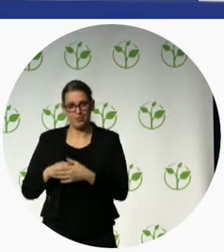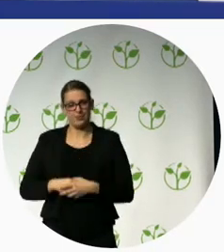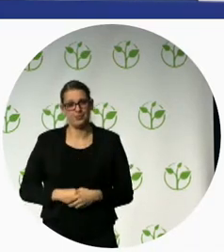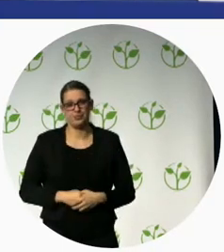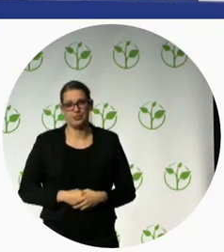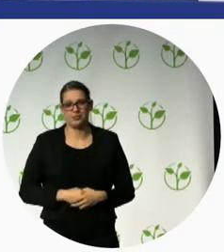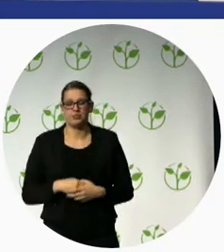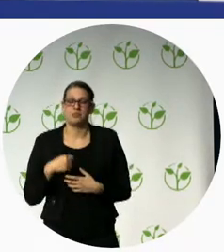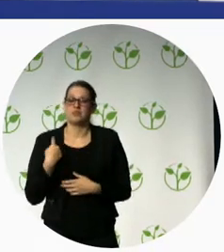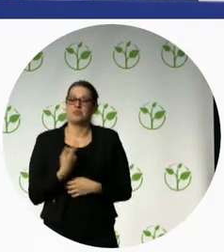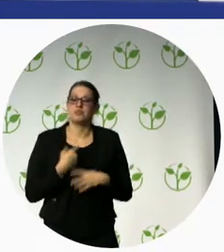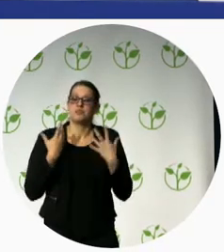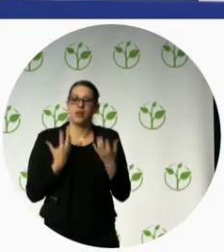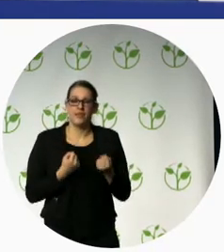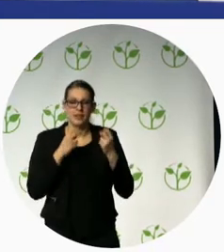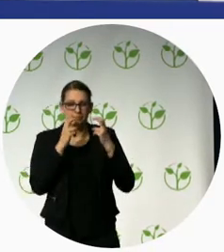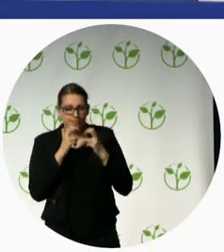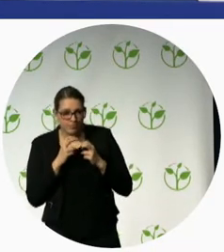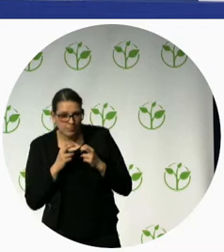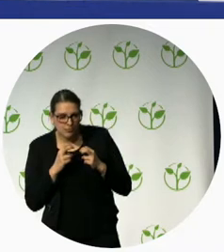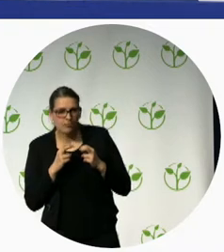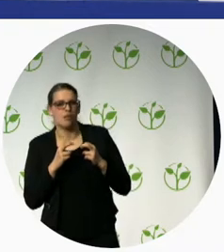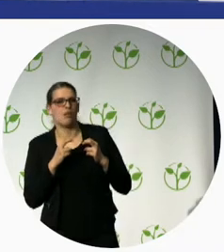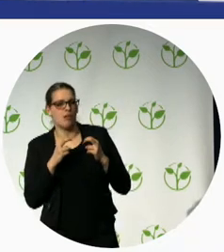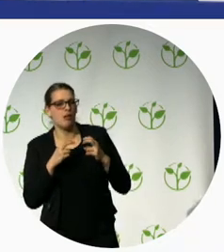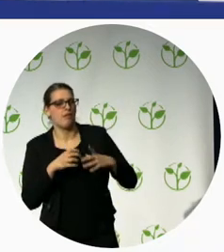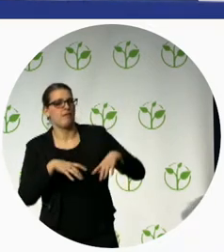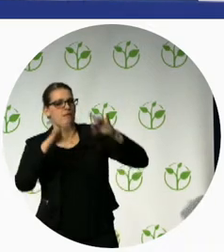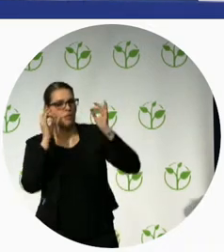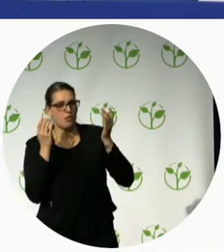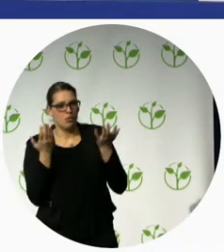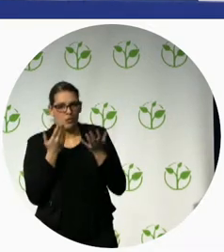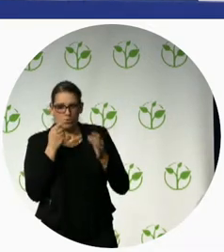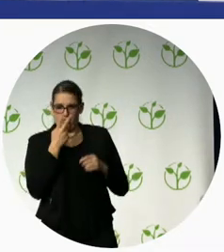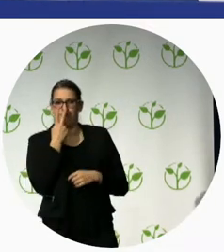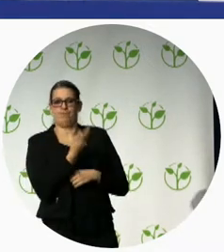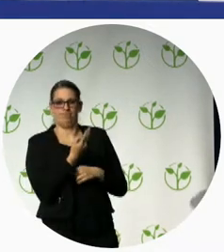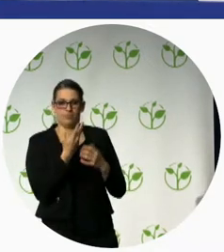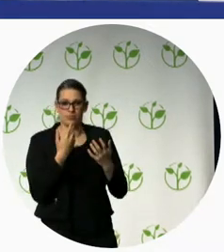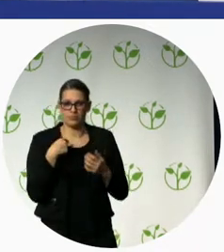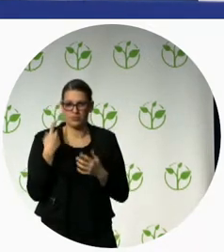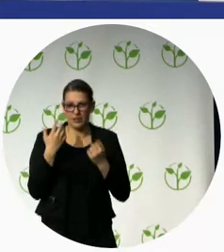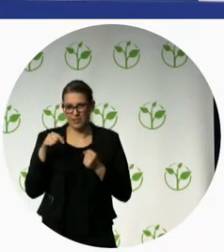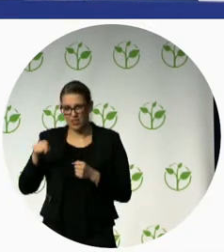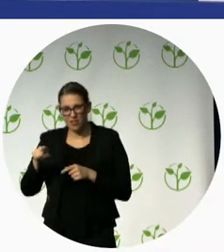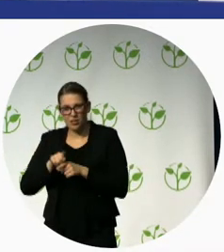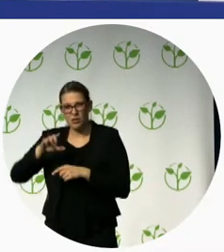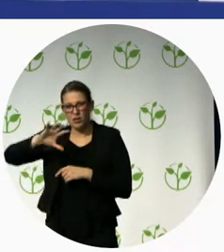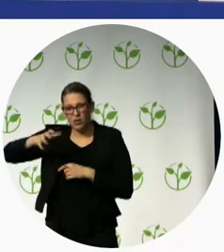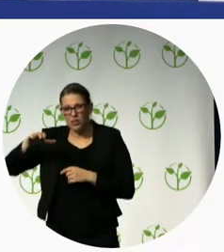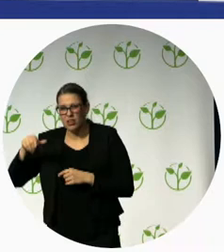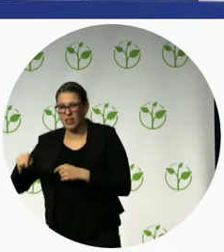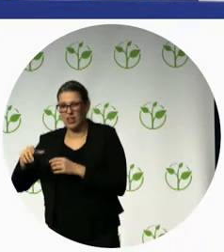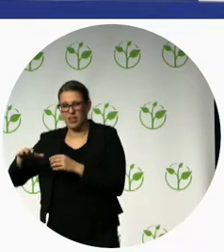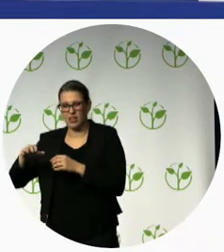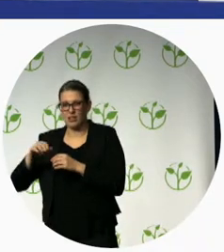foremost deterrent to artificial limbs in the low and middle income countries was the cost we believe that all